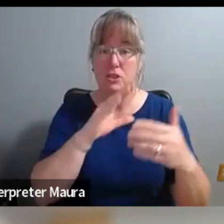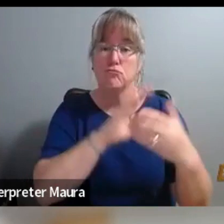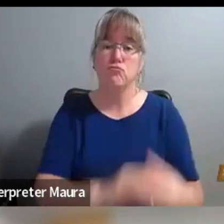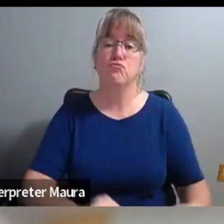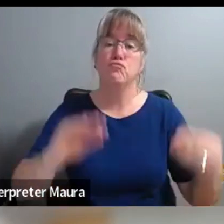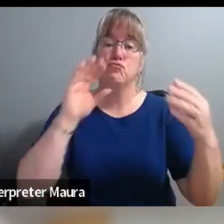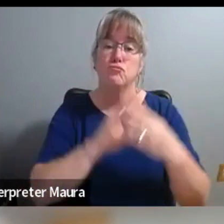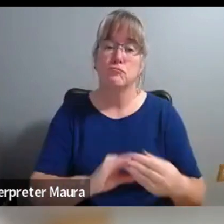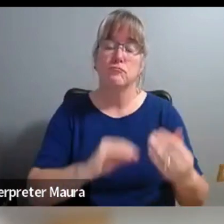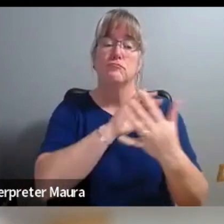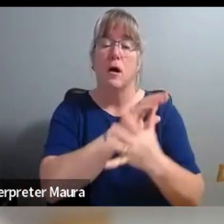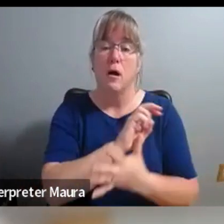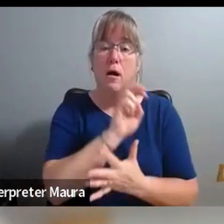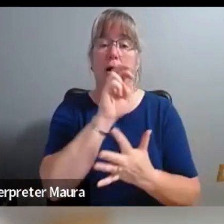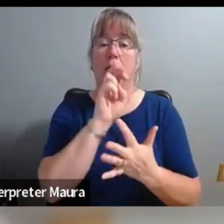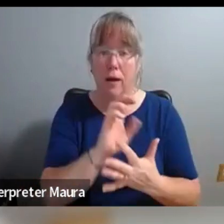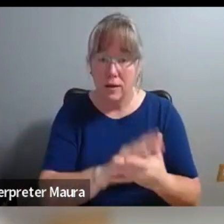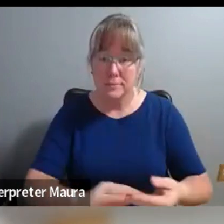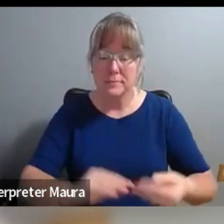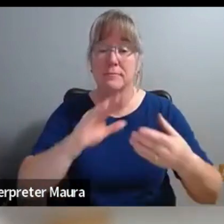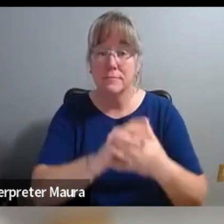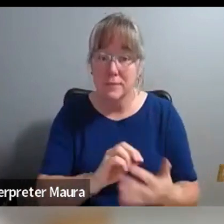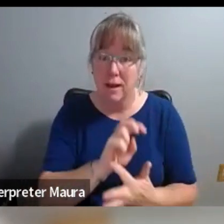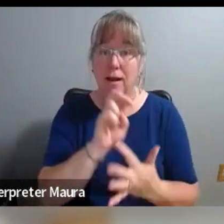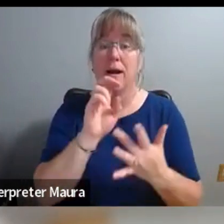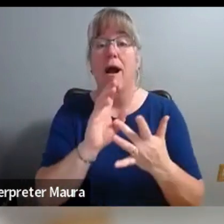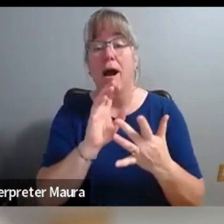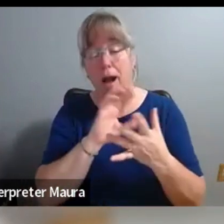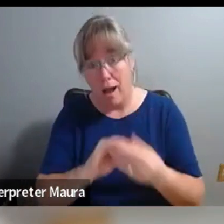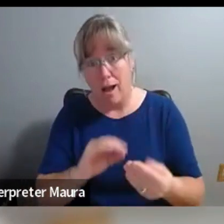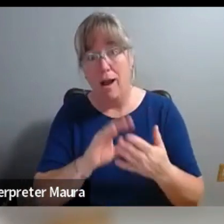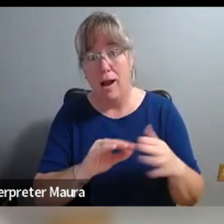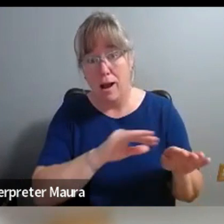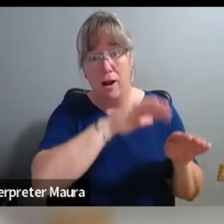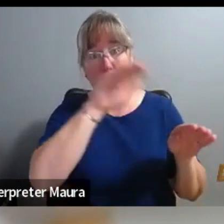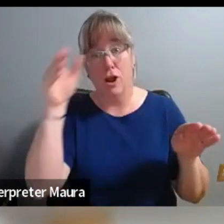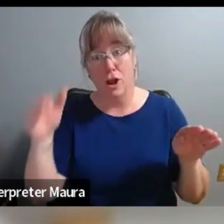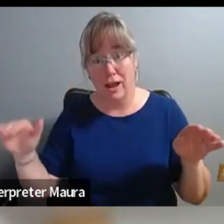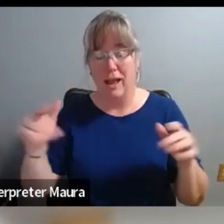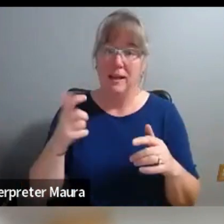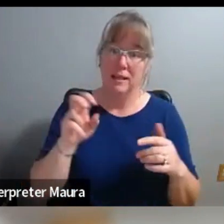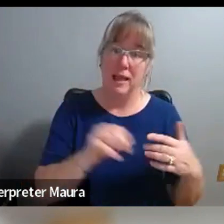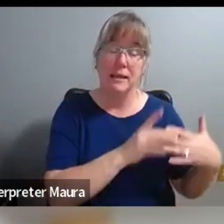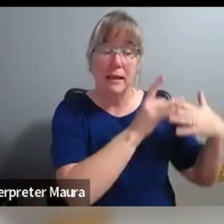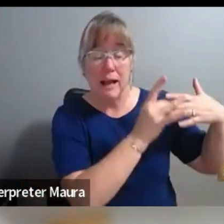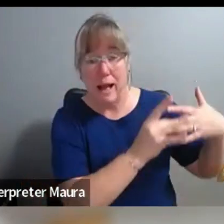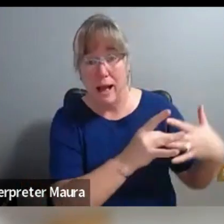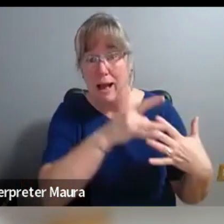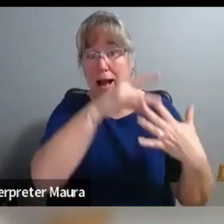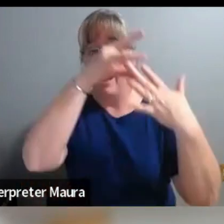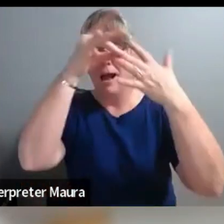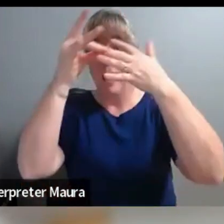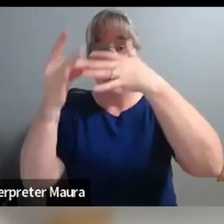journey that you go on with an arc and Glenn, as your sort of guide and